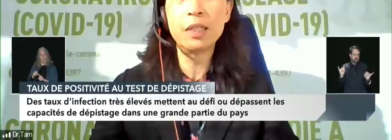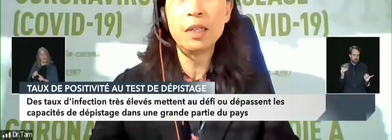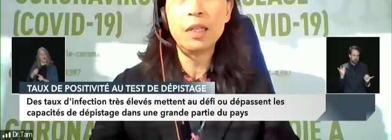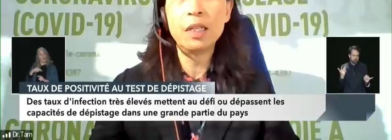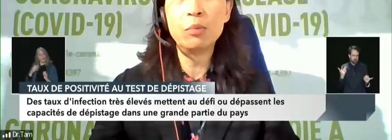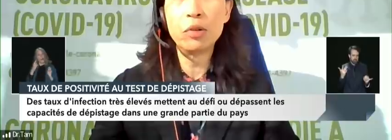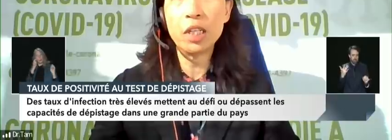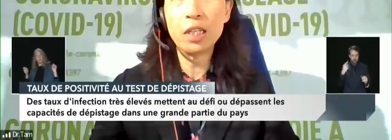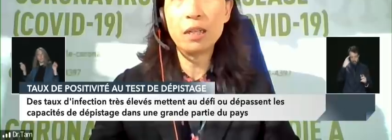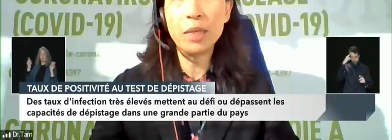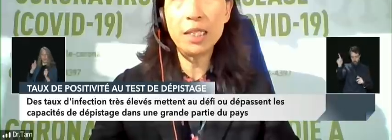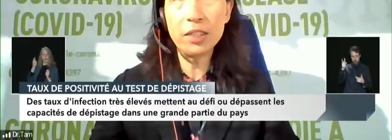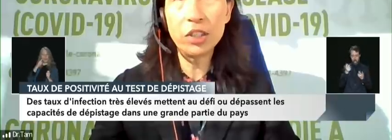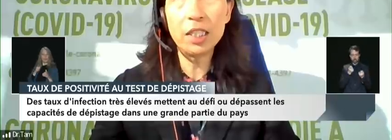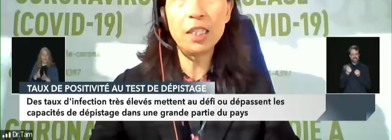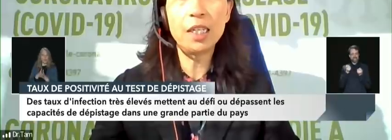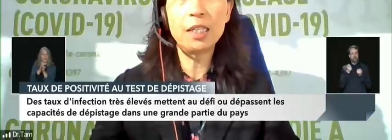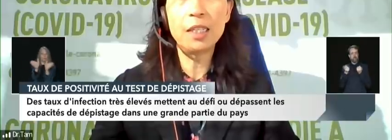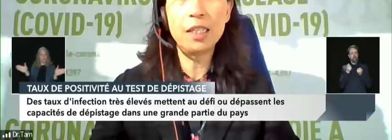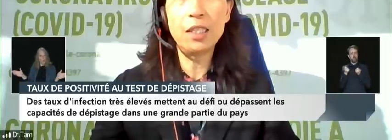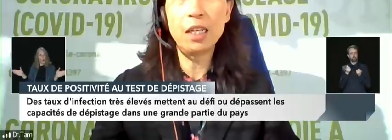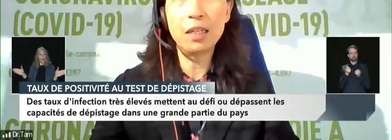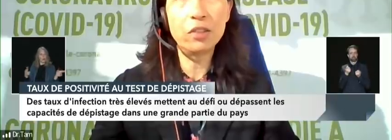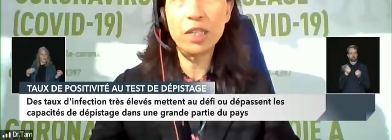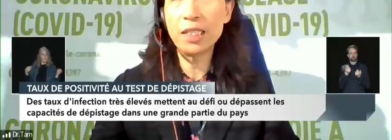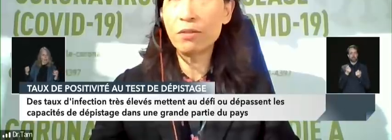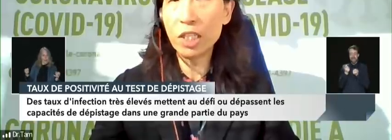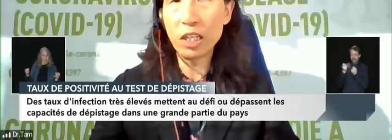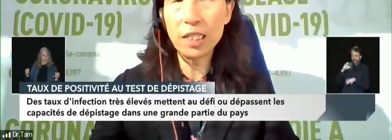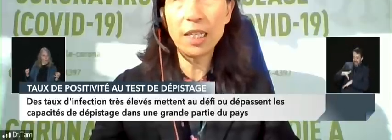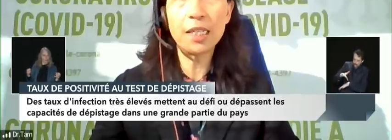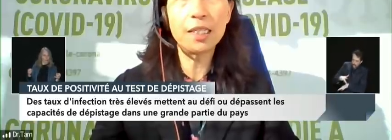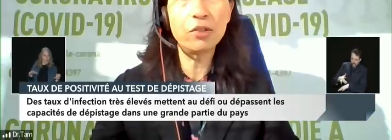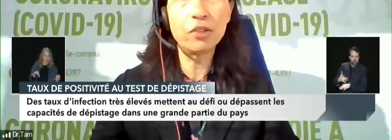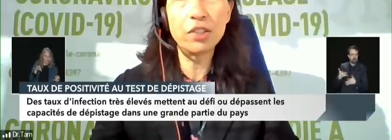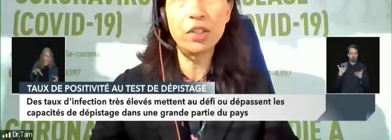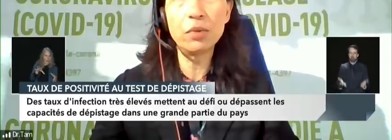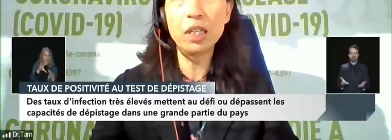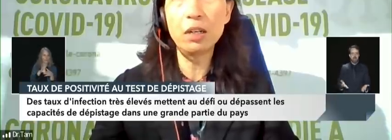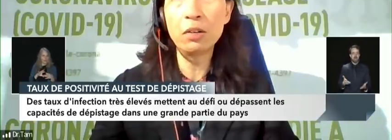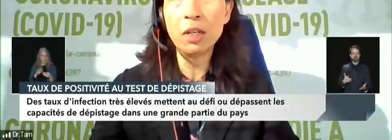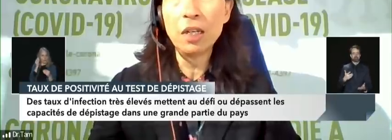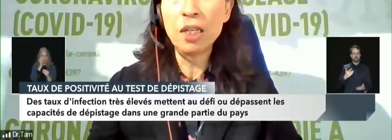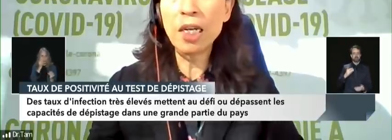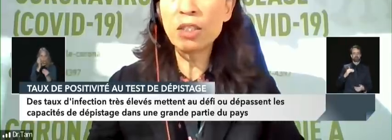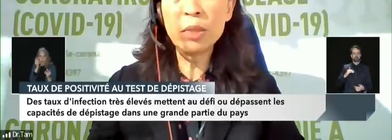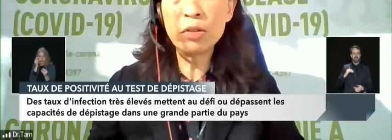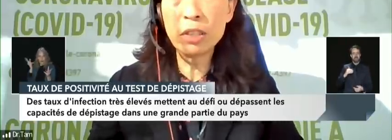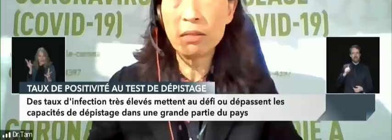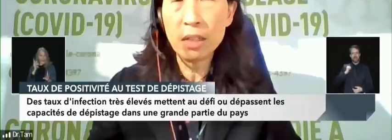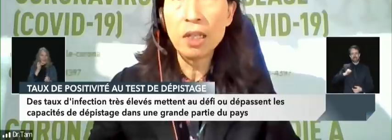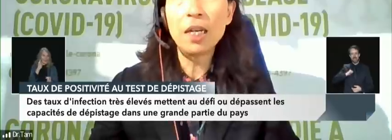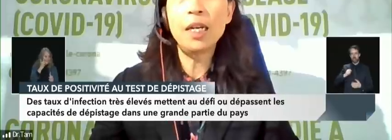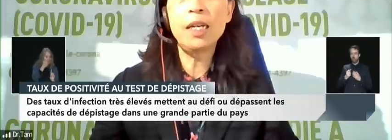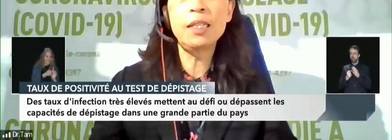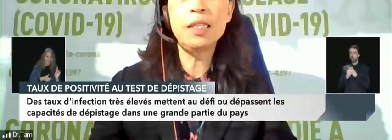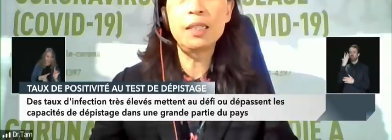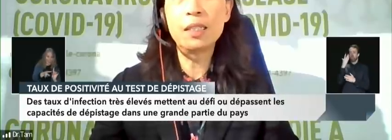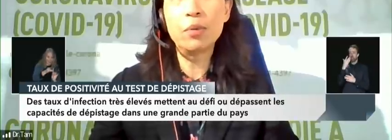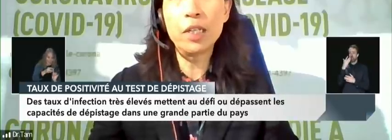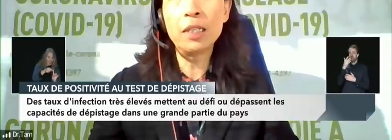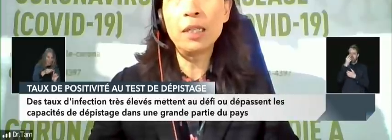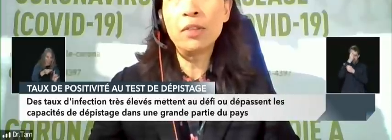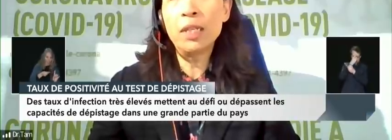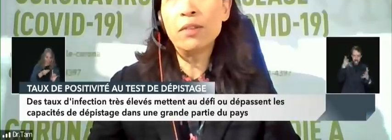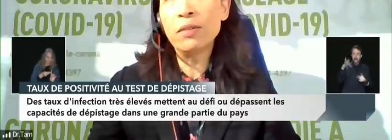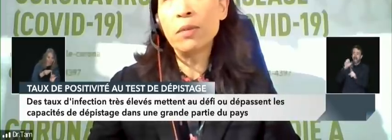towards the broader messaging and you can't trace every contact etc so we know that to be true and